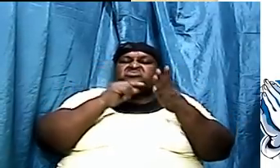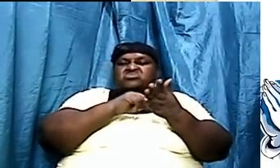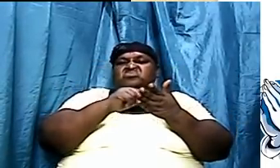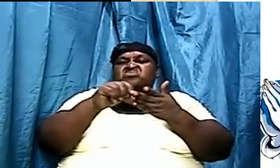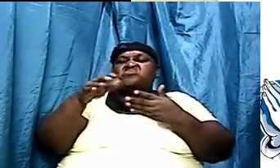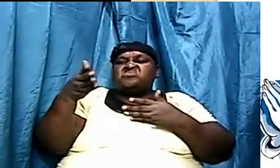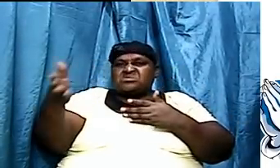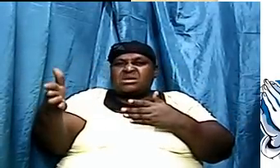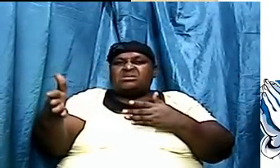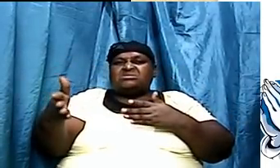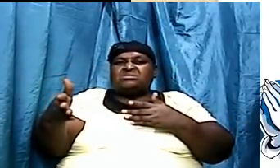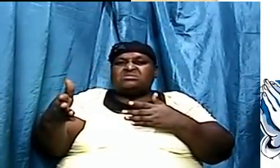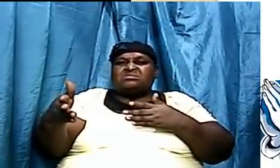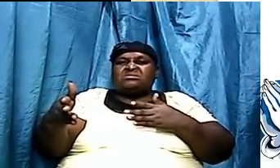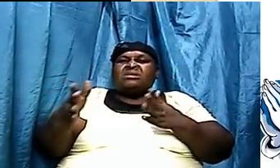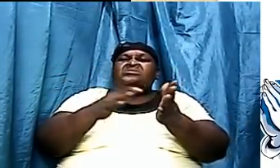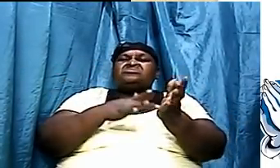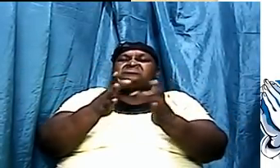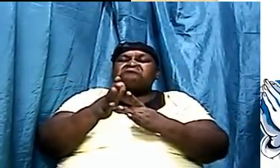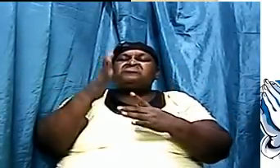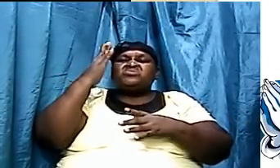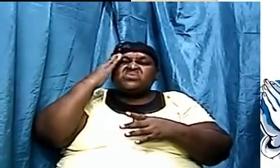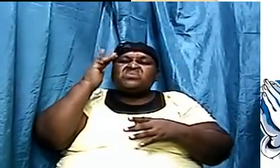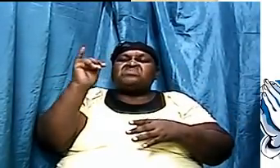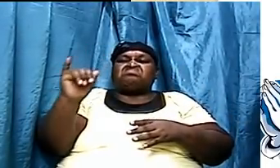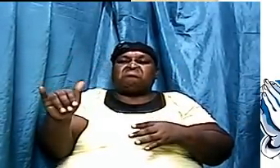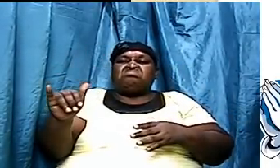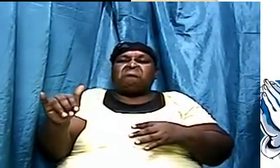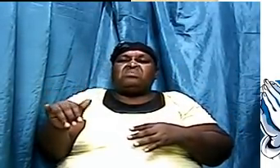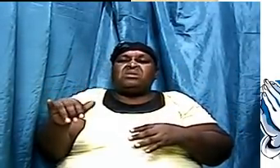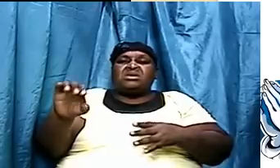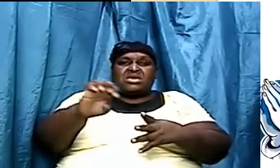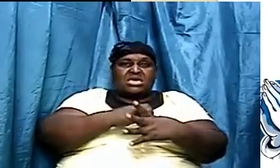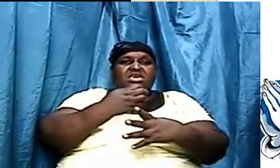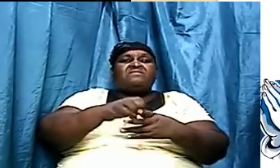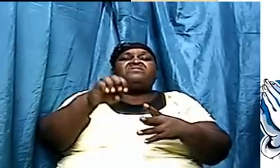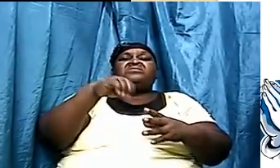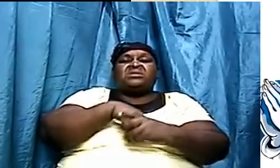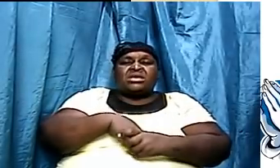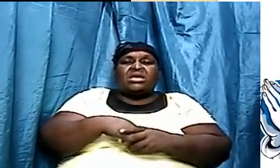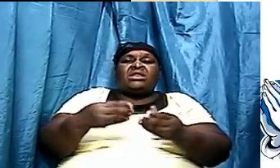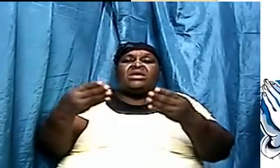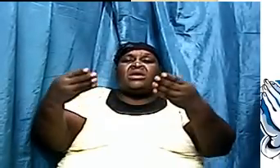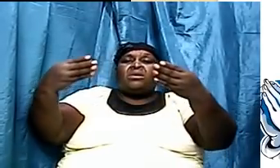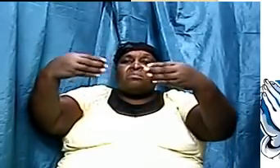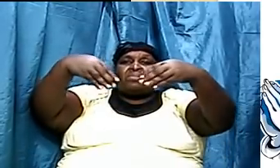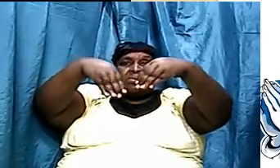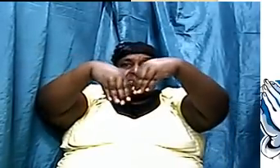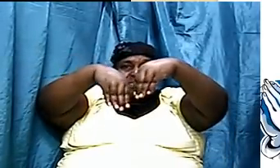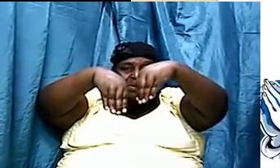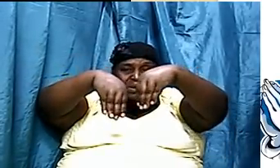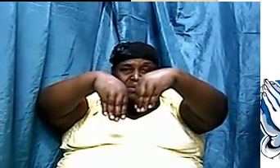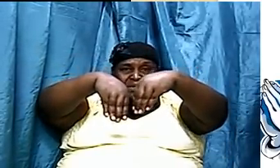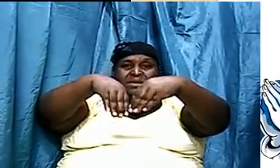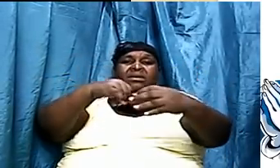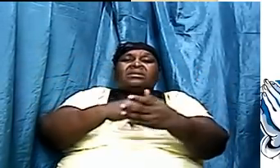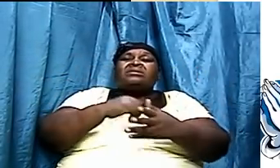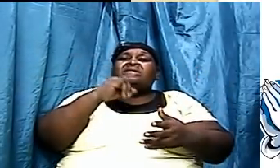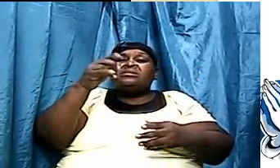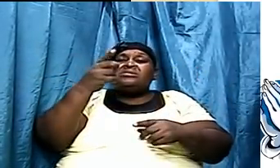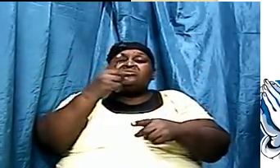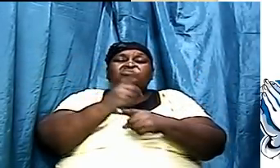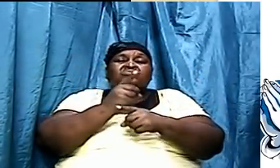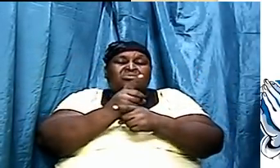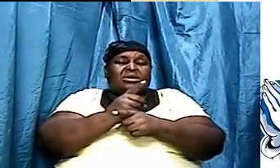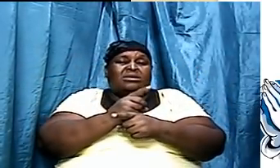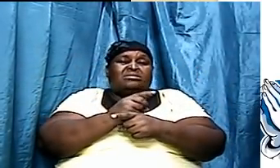can't believe the word. Because even in biology, we see where it is right from the